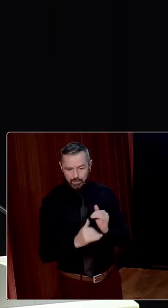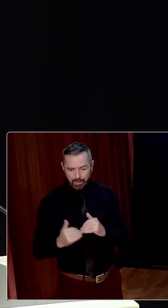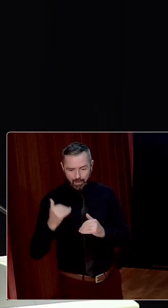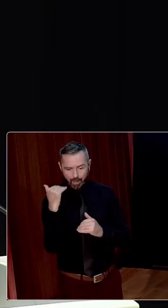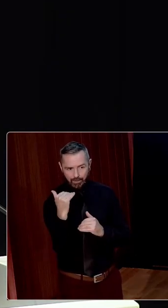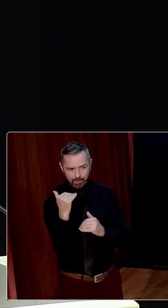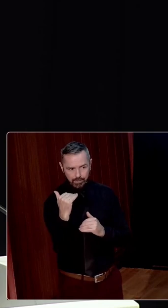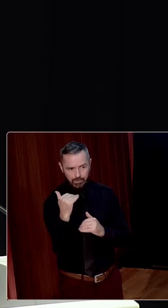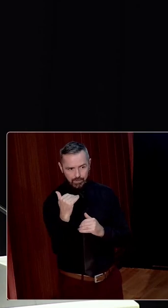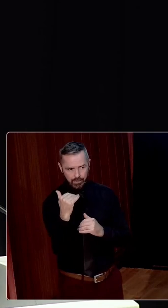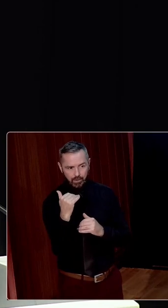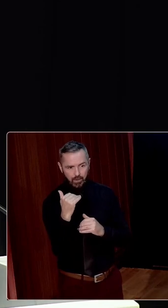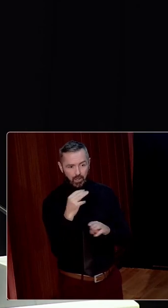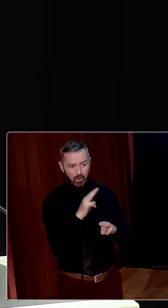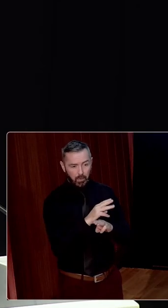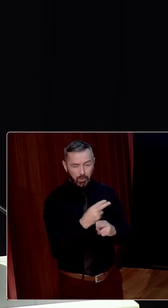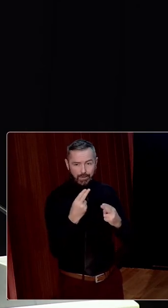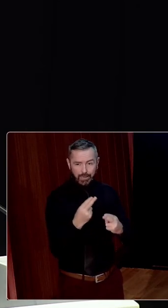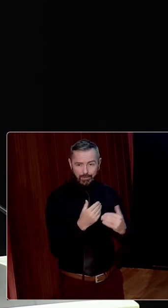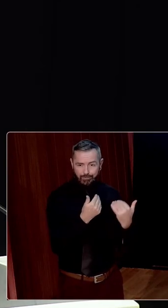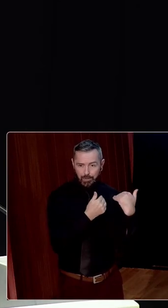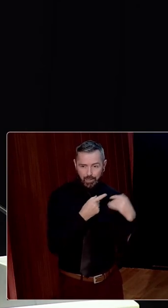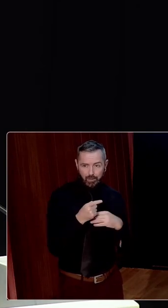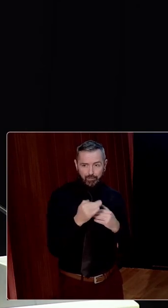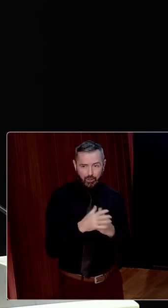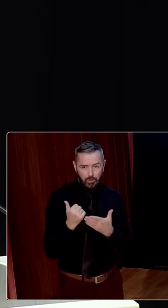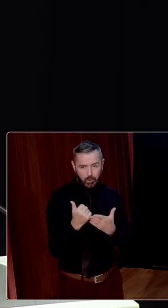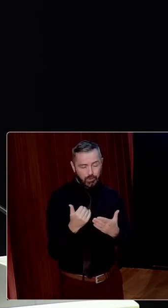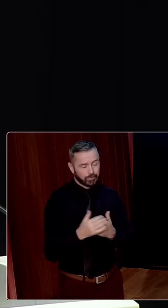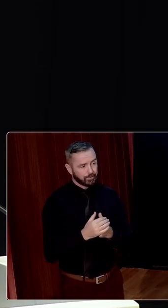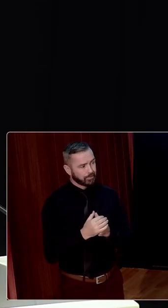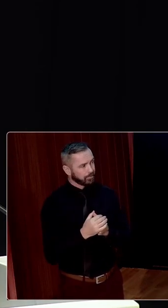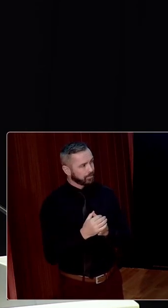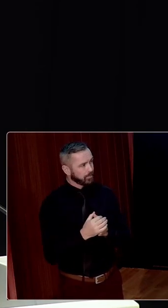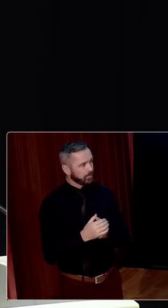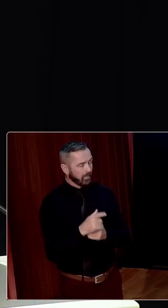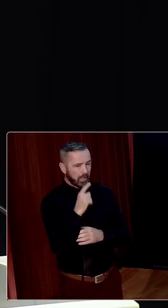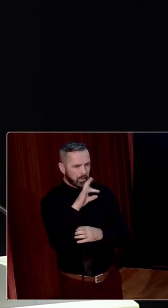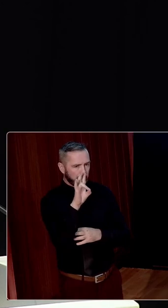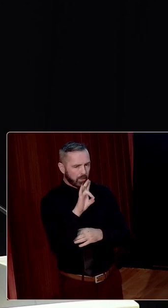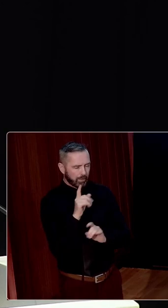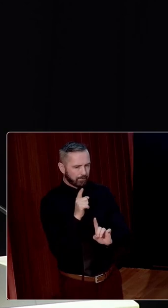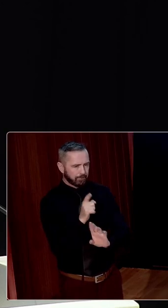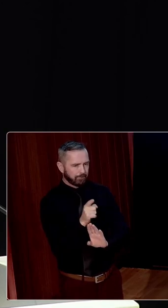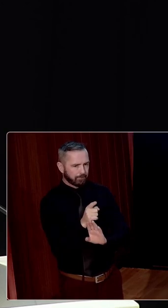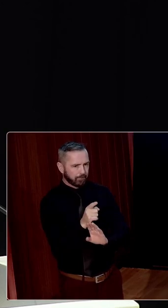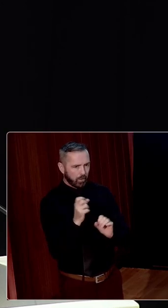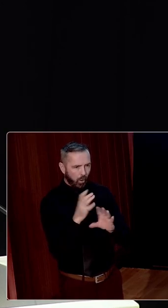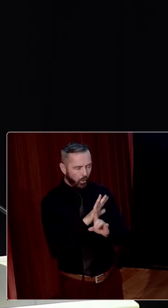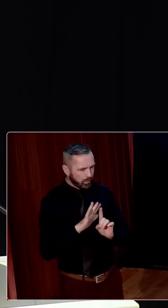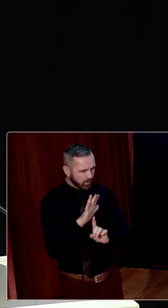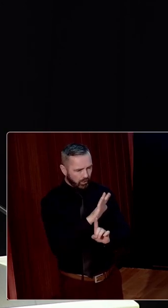the eldest, would naturally be looked to by the mother for her principal support. The question is whether having regard to all these